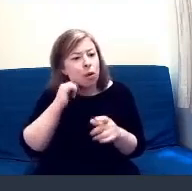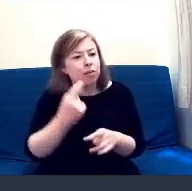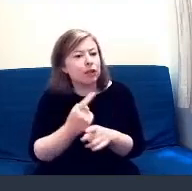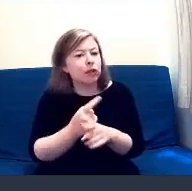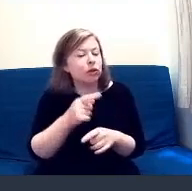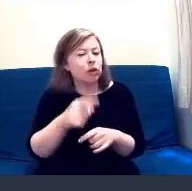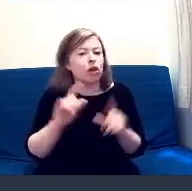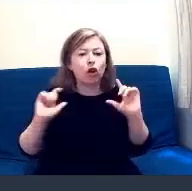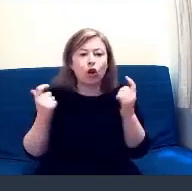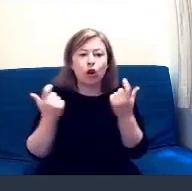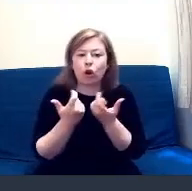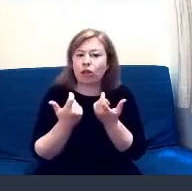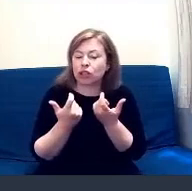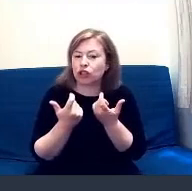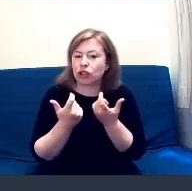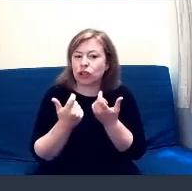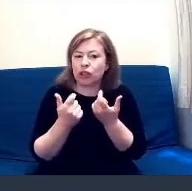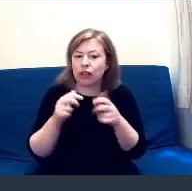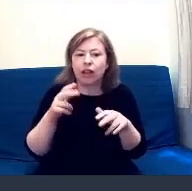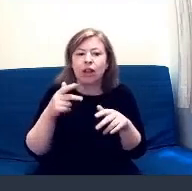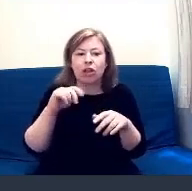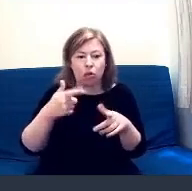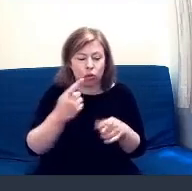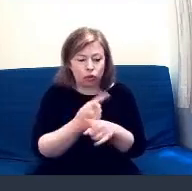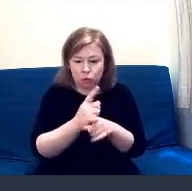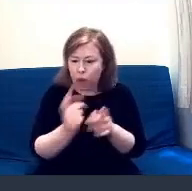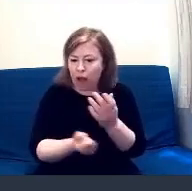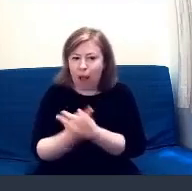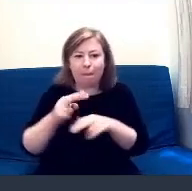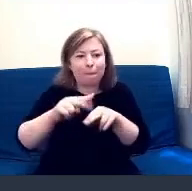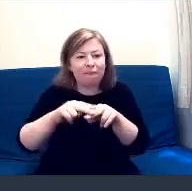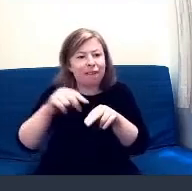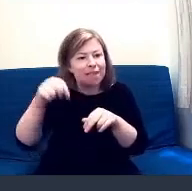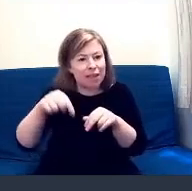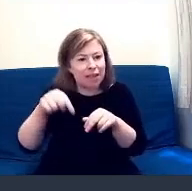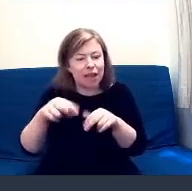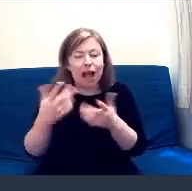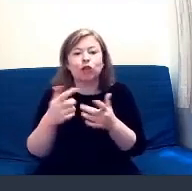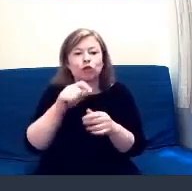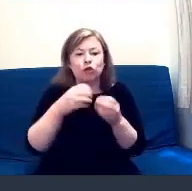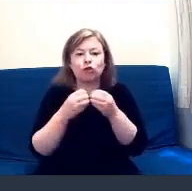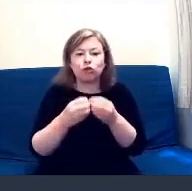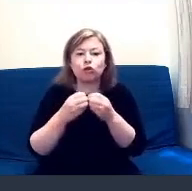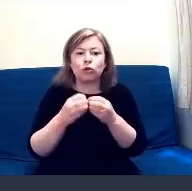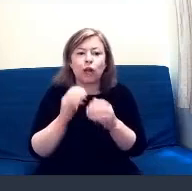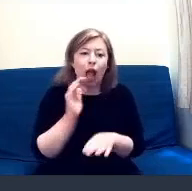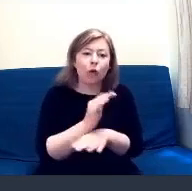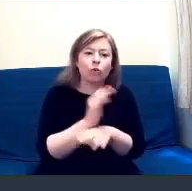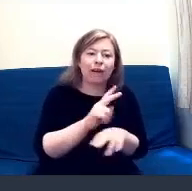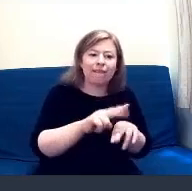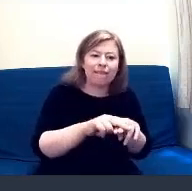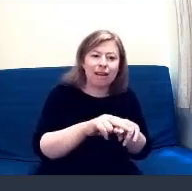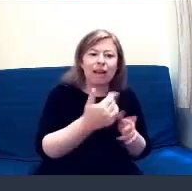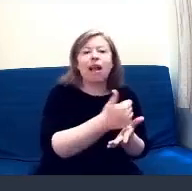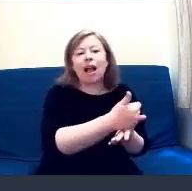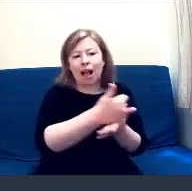sort of community across Fife. And even students that are out with Fife helping them to make sure that they were still